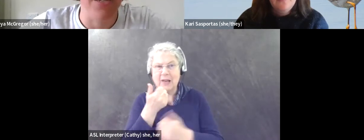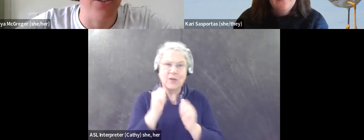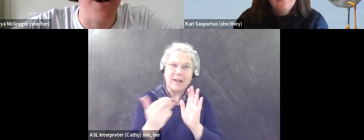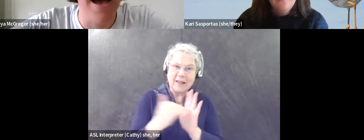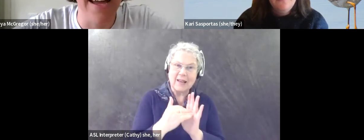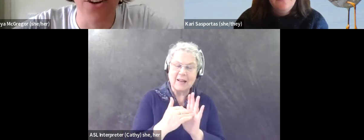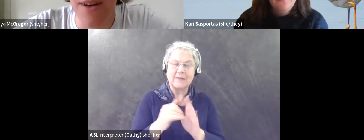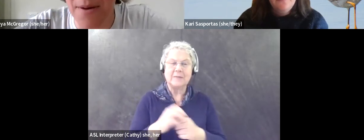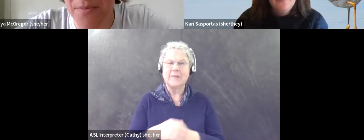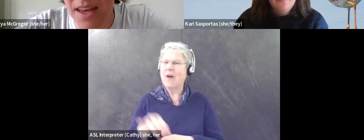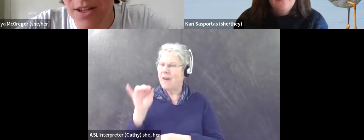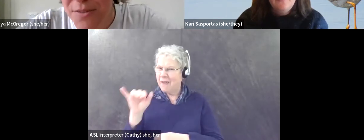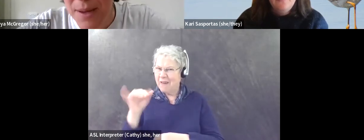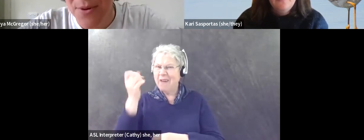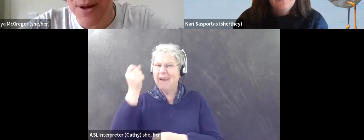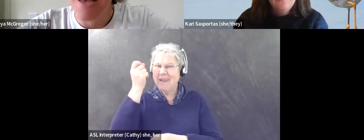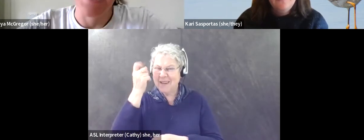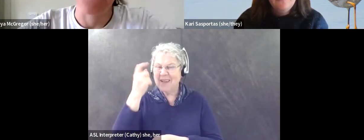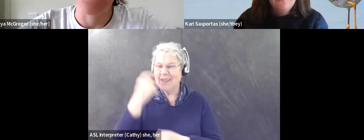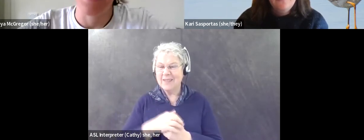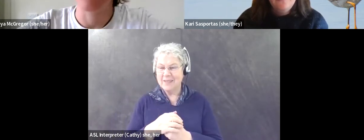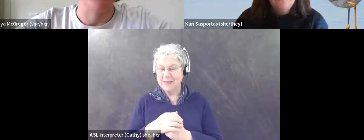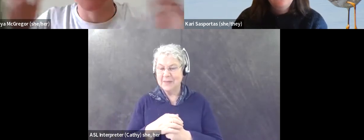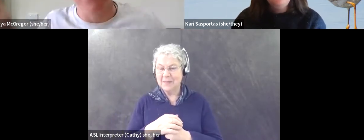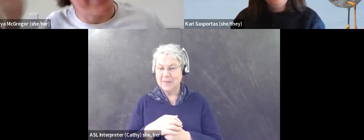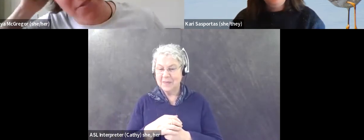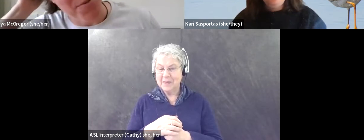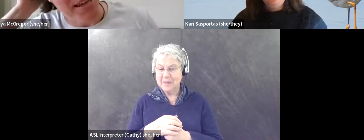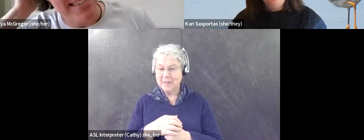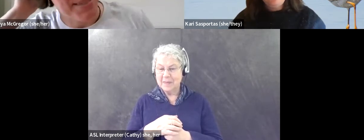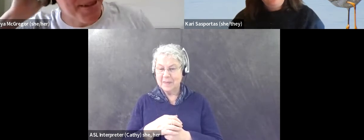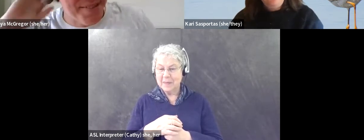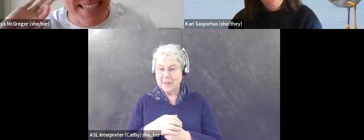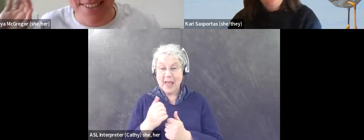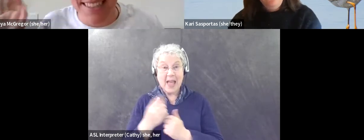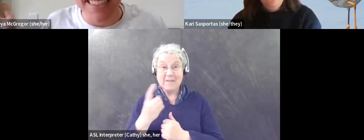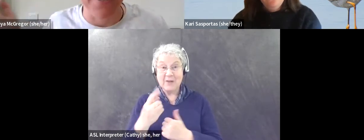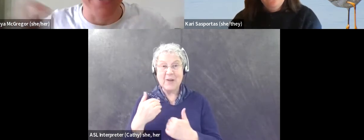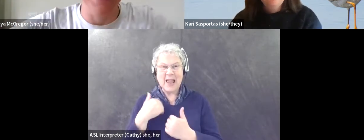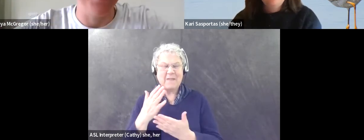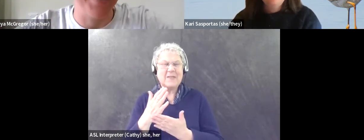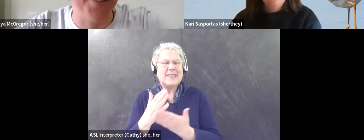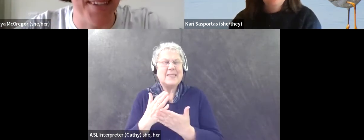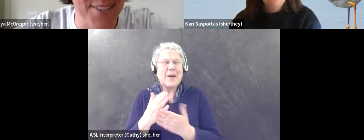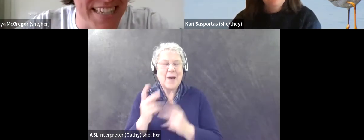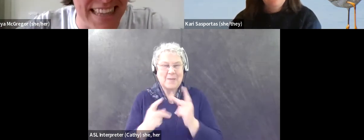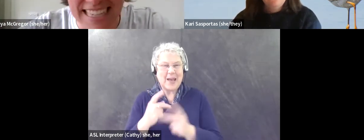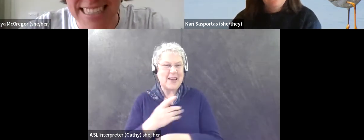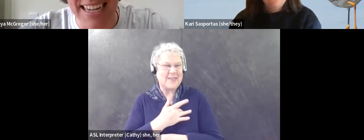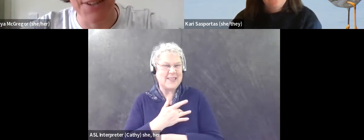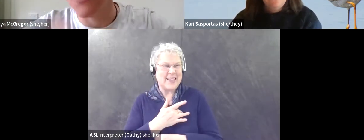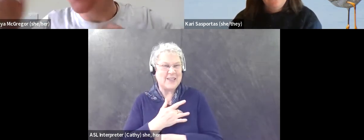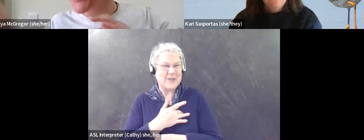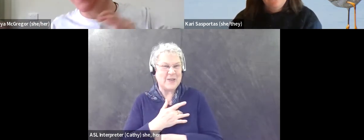Yeah, sure. I know, um, lots of people, um, ever actually, in fact, everybody has some kind of sensory sensitivity. This is one of these really interesting